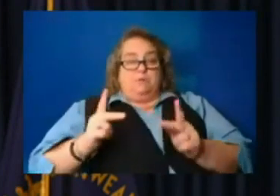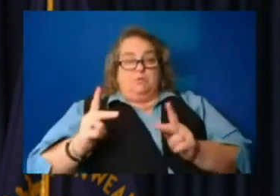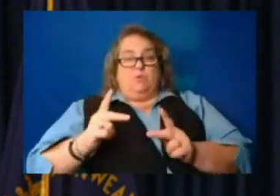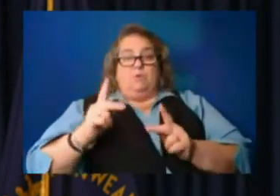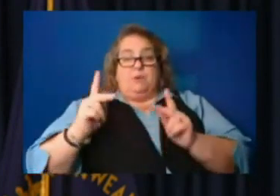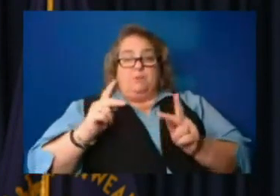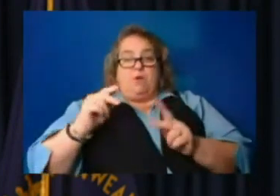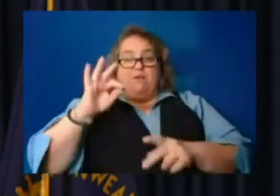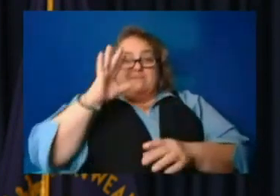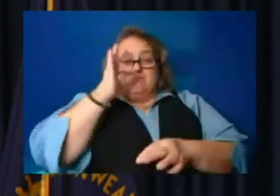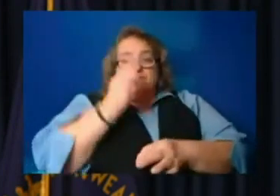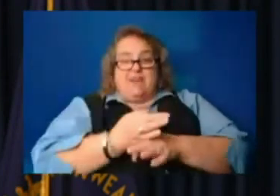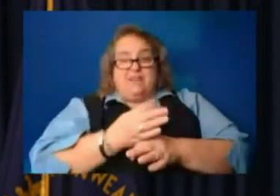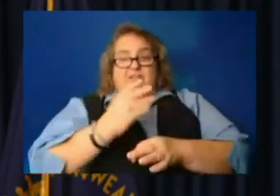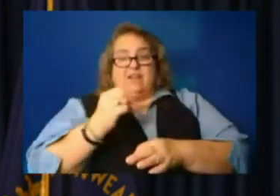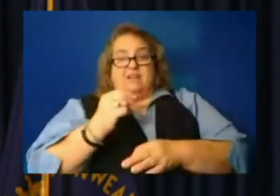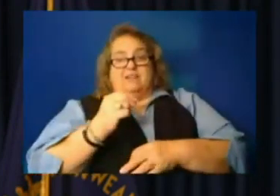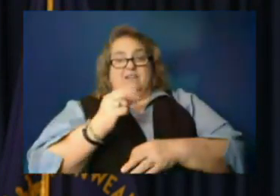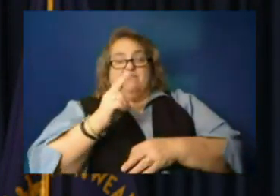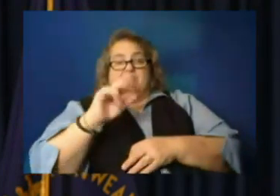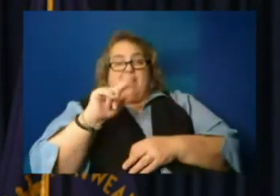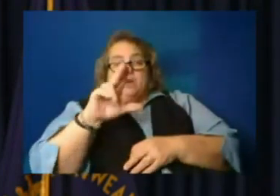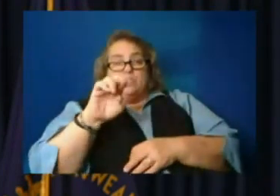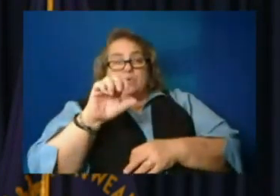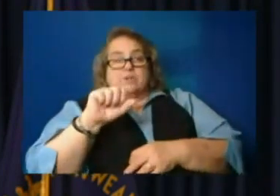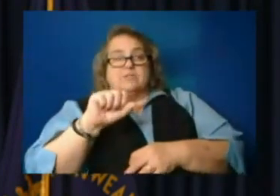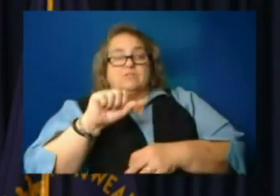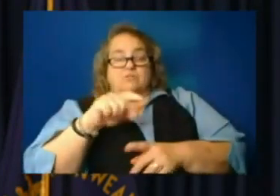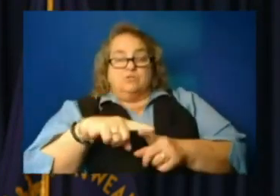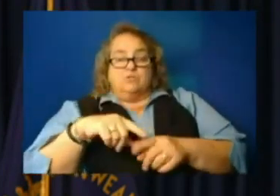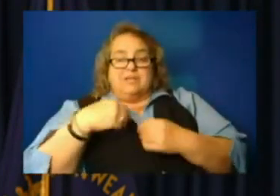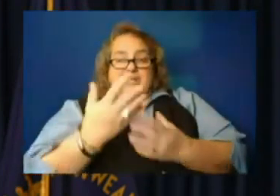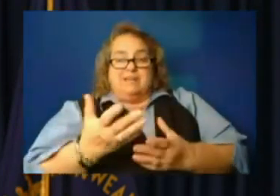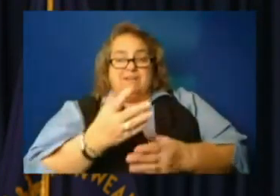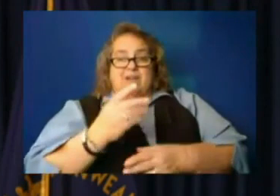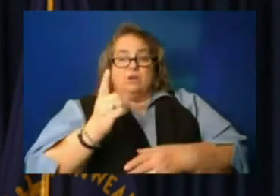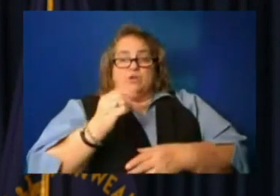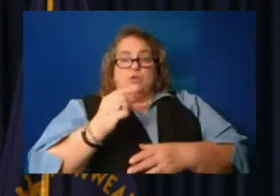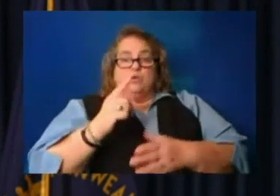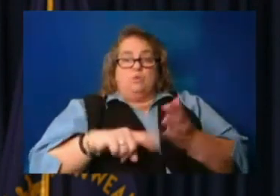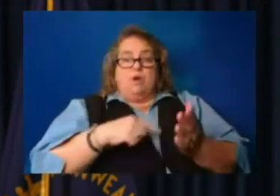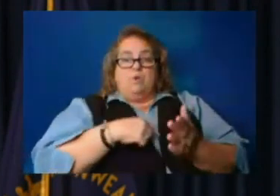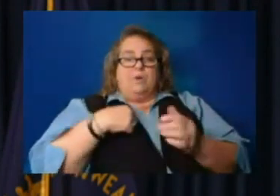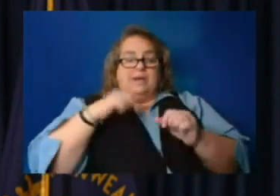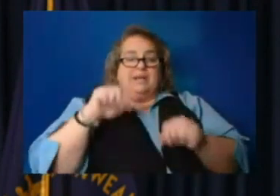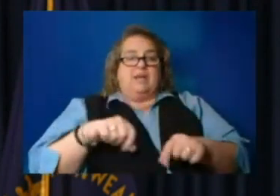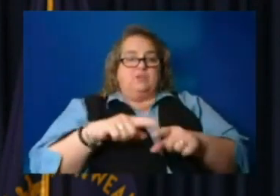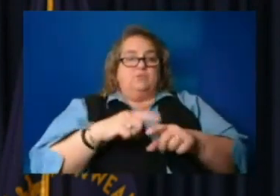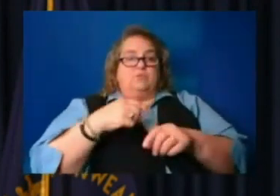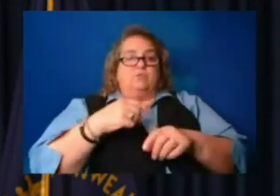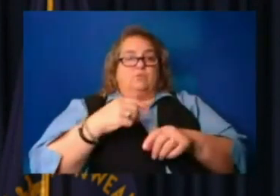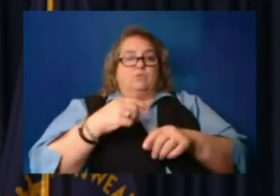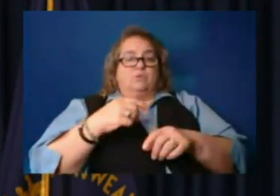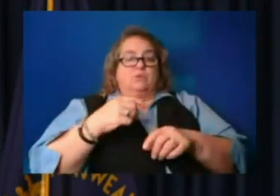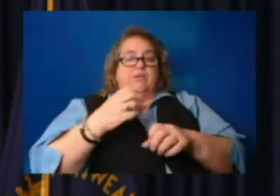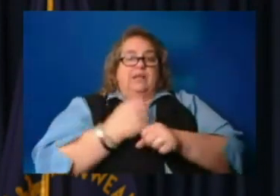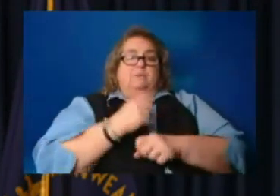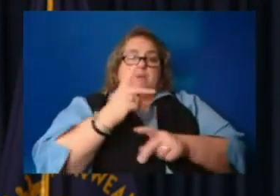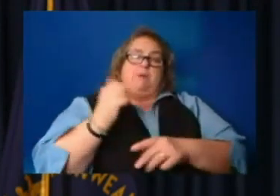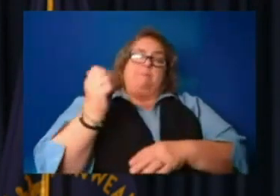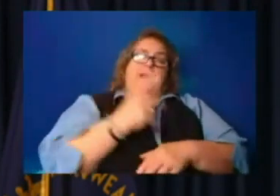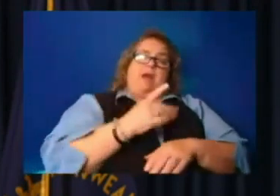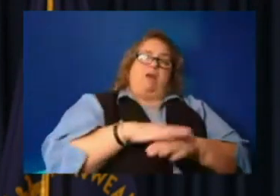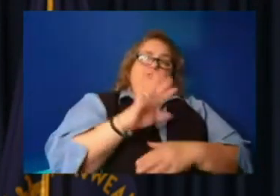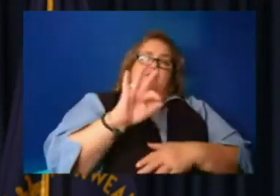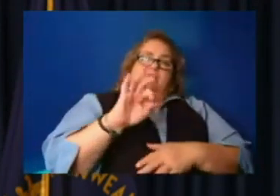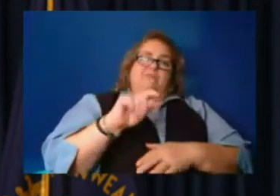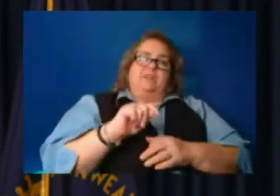and values, is to give and do what we can to get them back on their feet. I want to end just